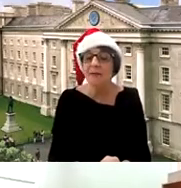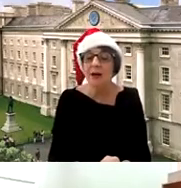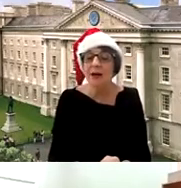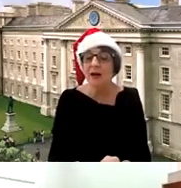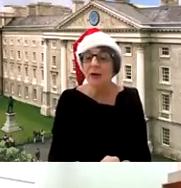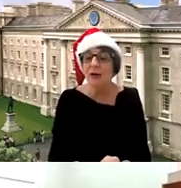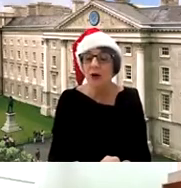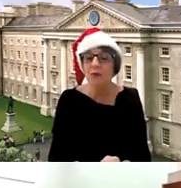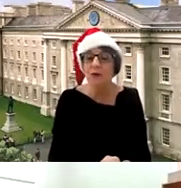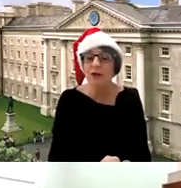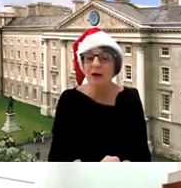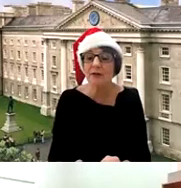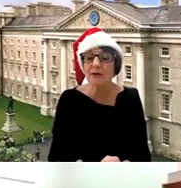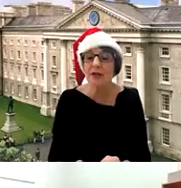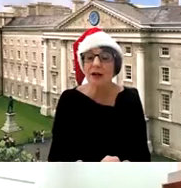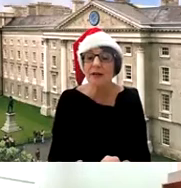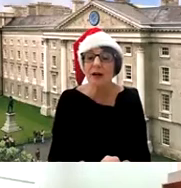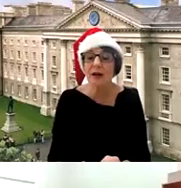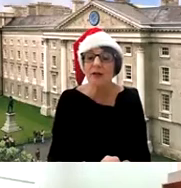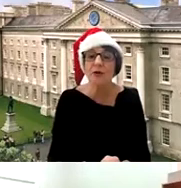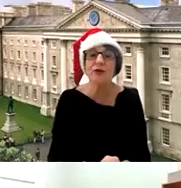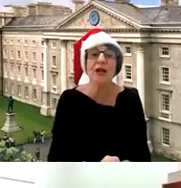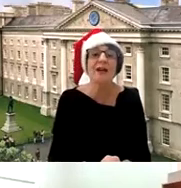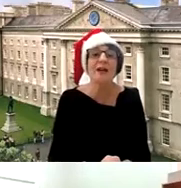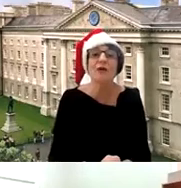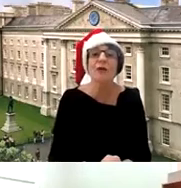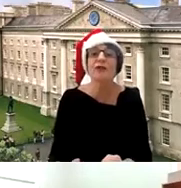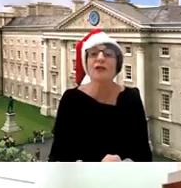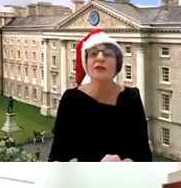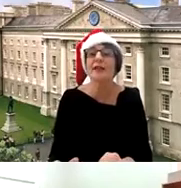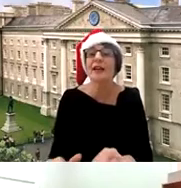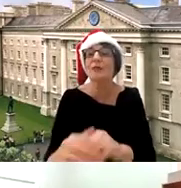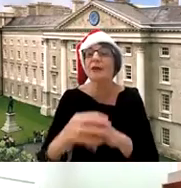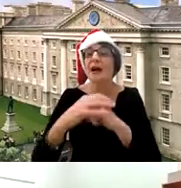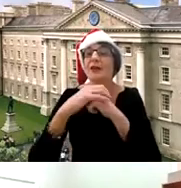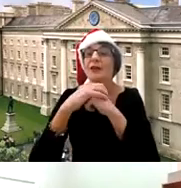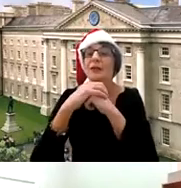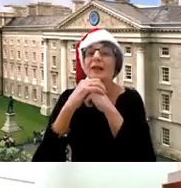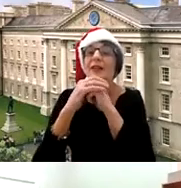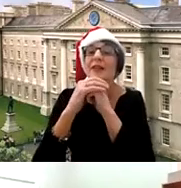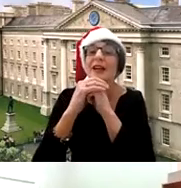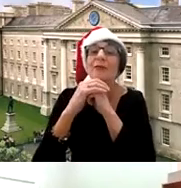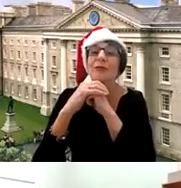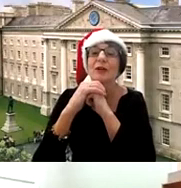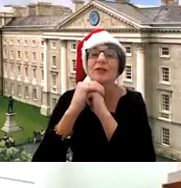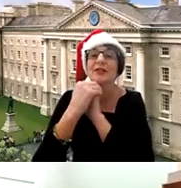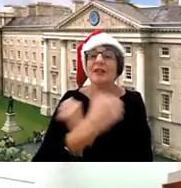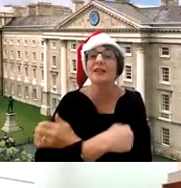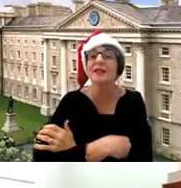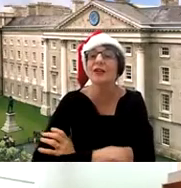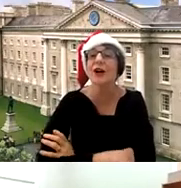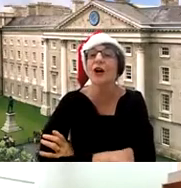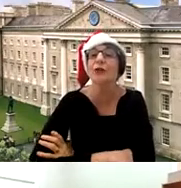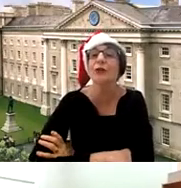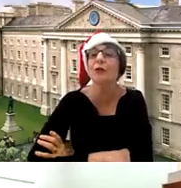am uh we're almost out of time i don't know if there's any more questions that anyone has or anything that anyone wants to say